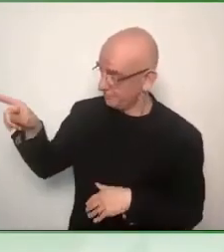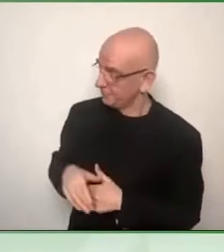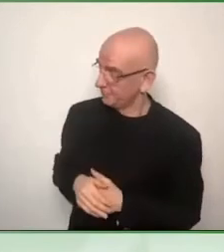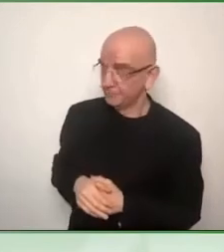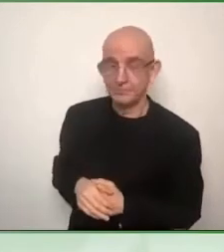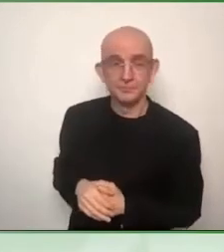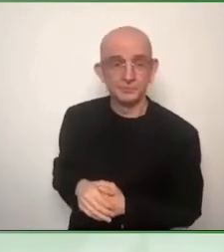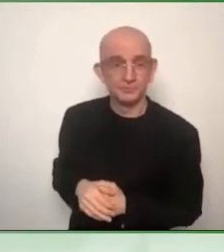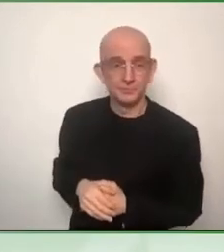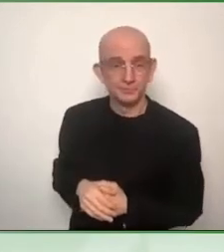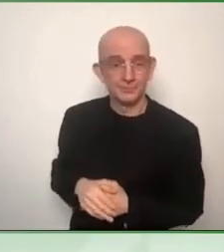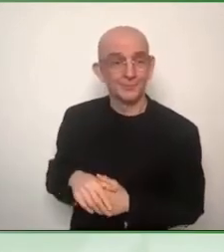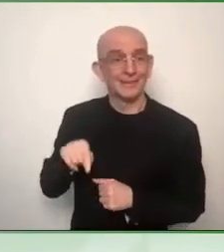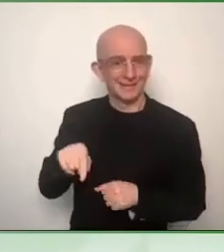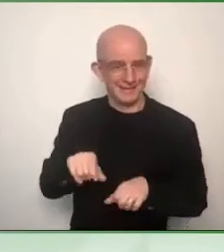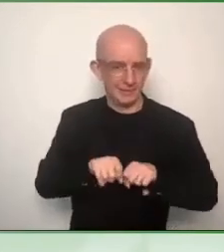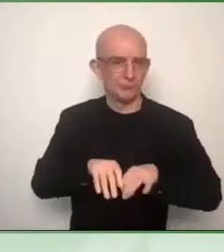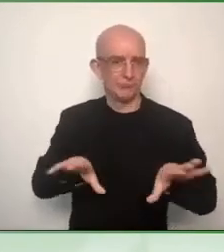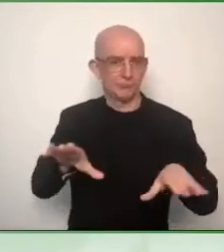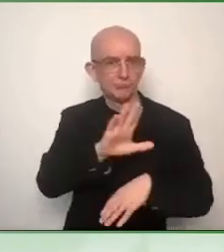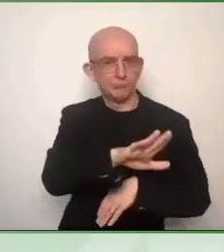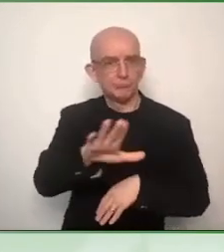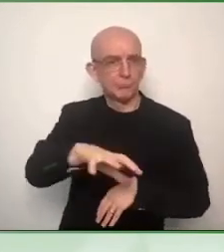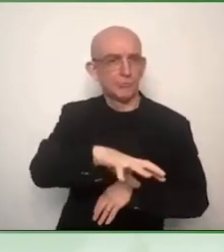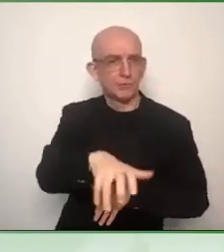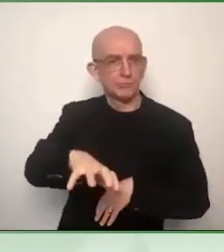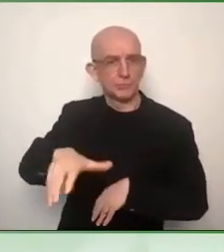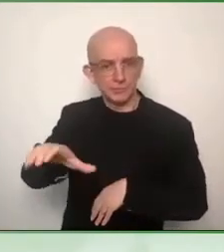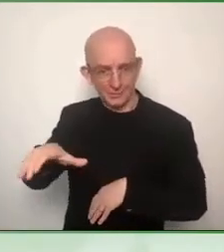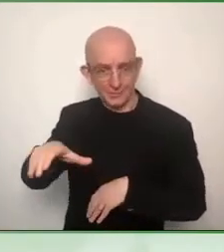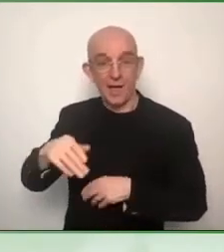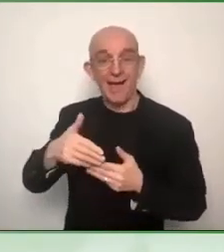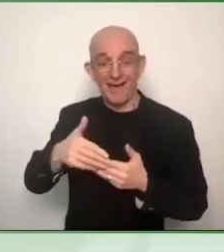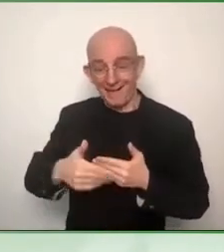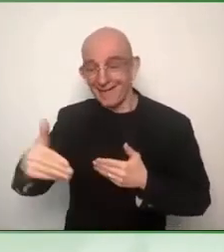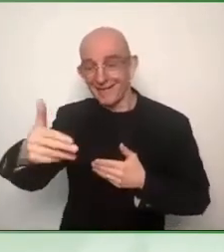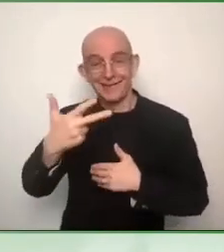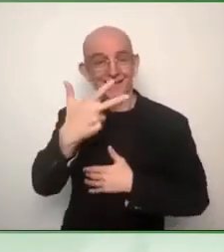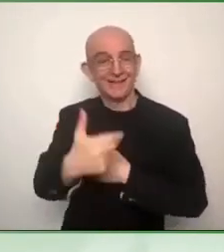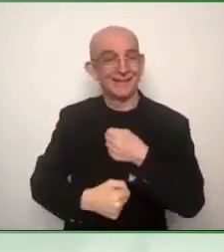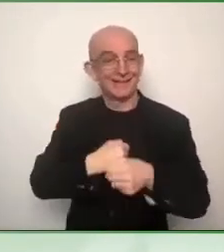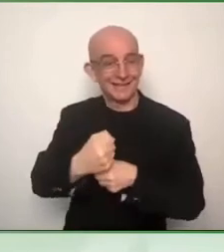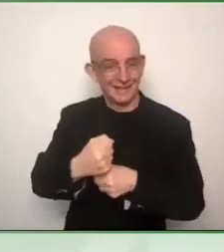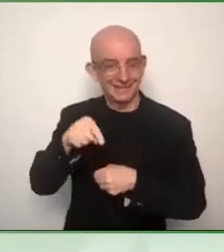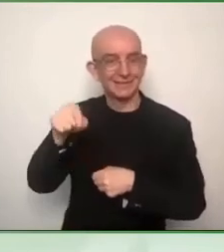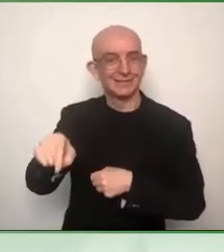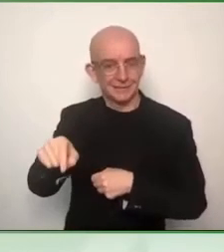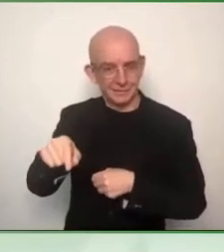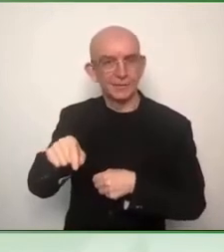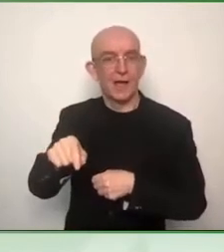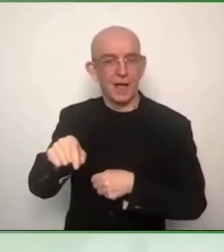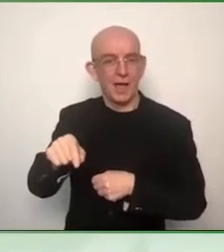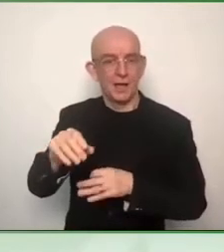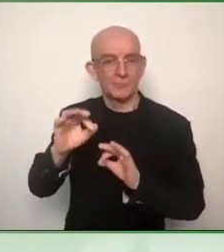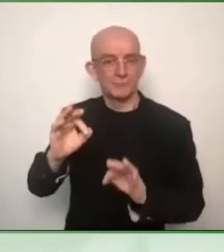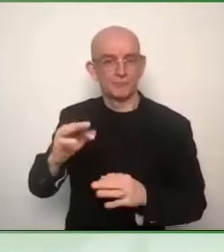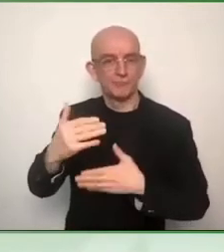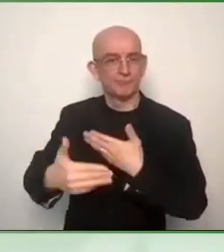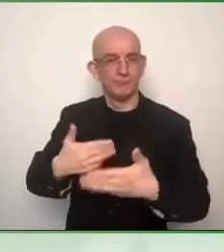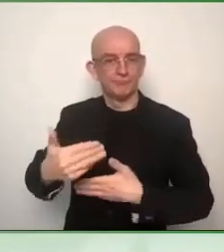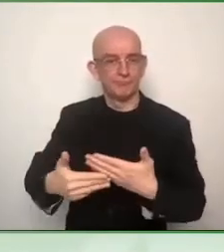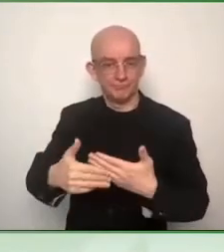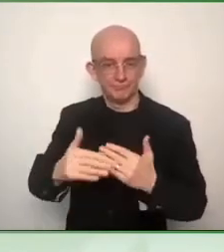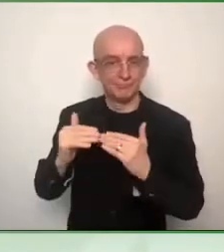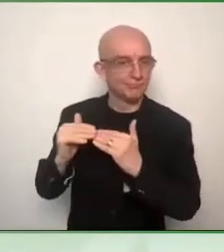standards. Taking an example, a very important example, procurement, meaning the government